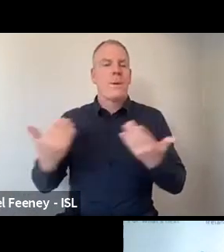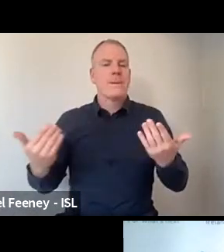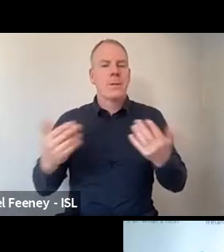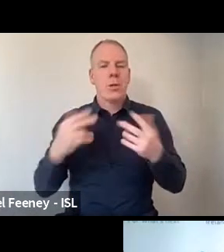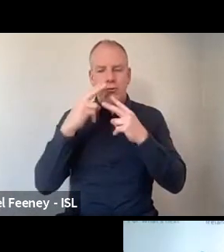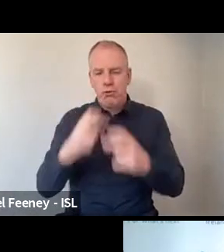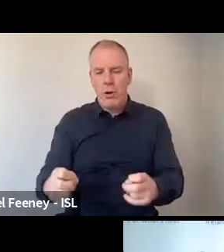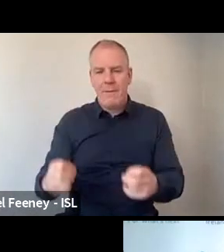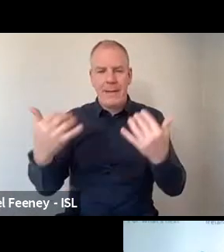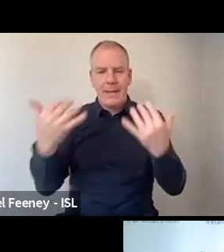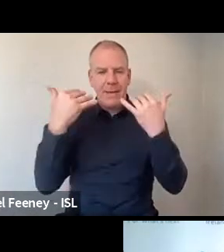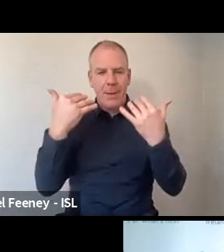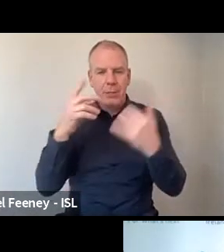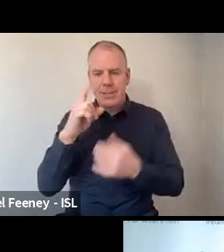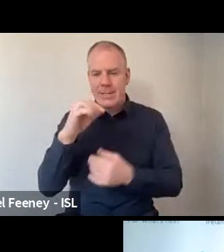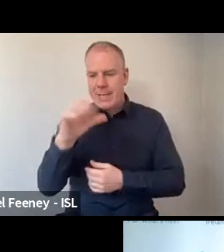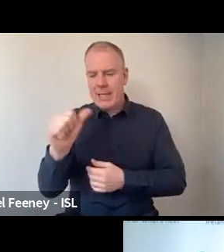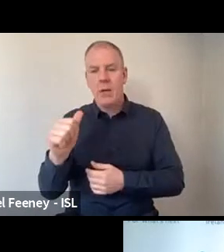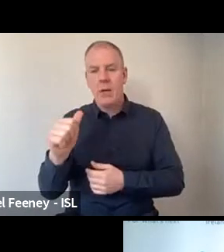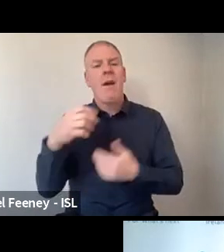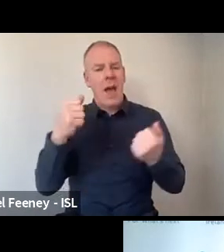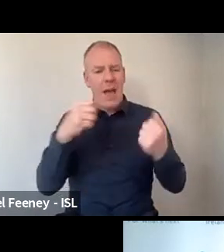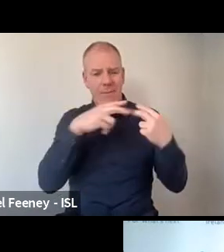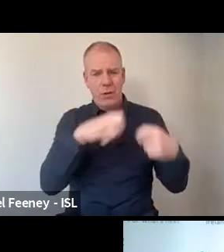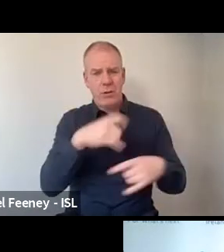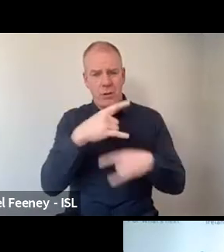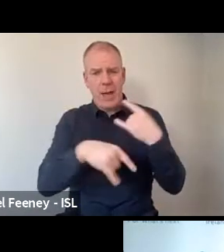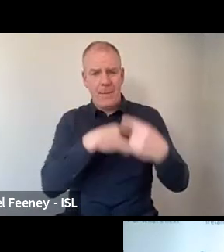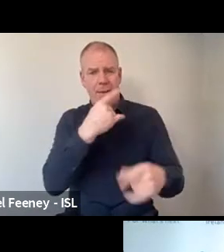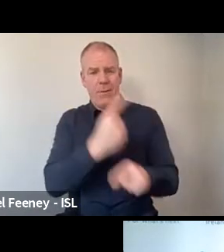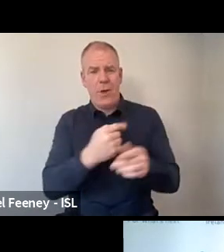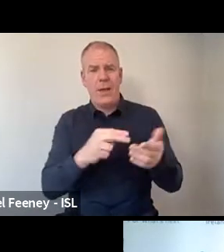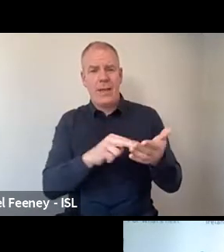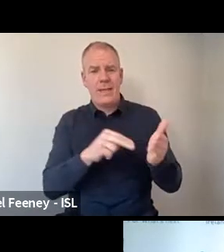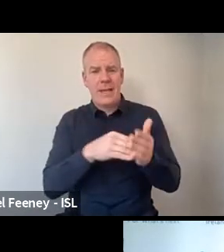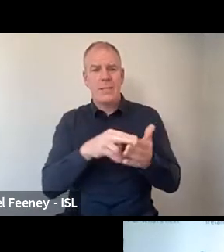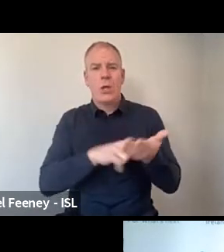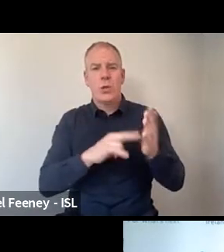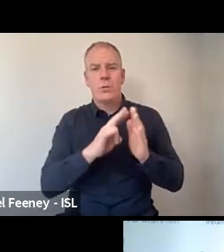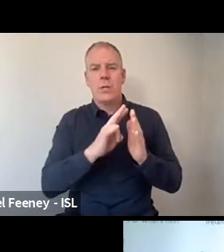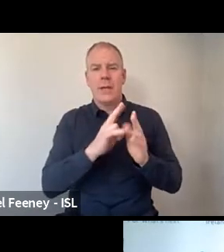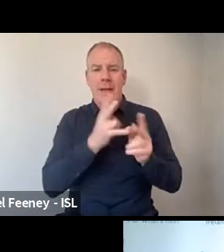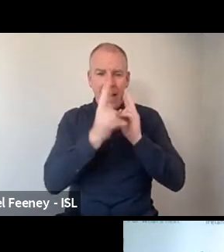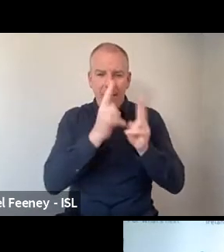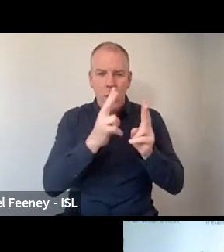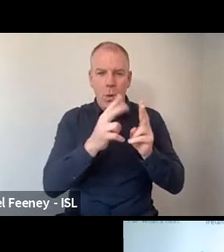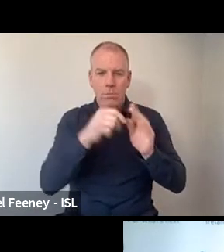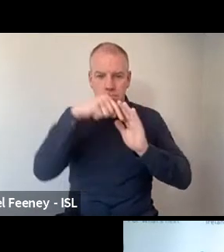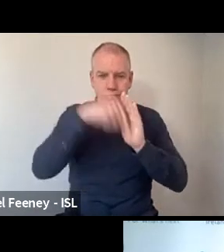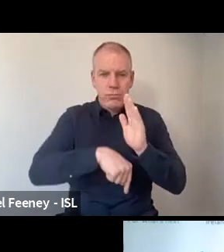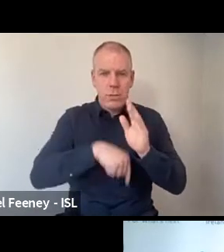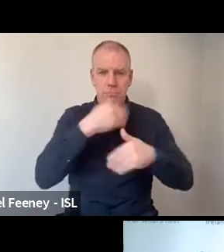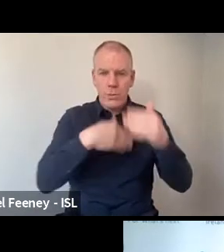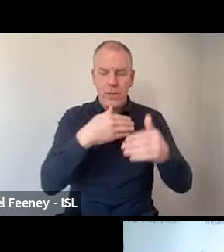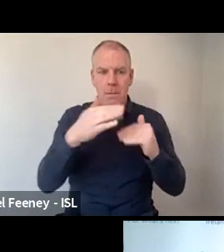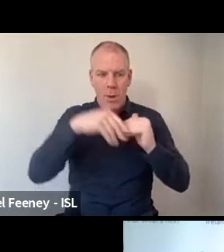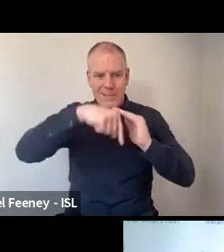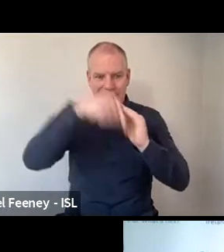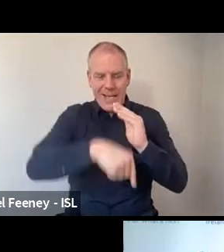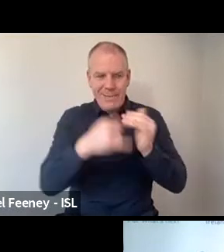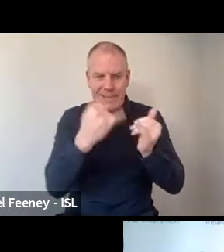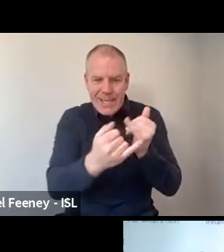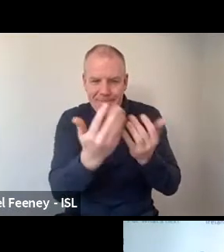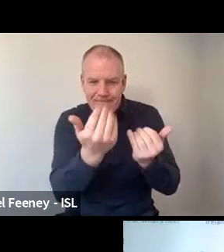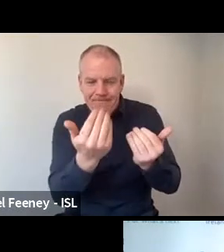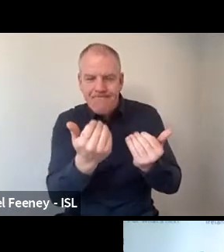I mean, there are studies that are happening that are using qualitative interviews to get into more depth and detail,